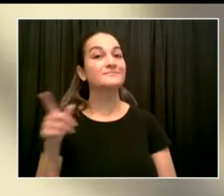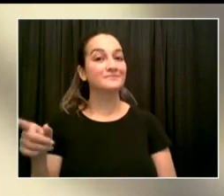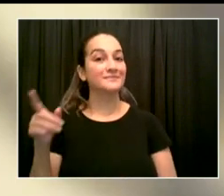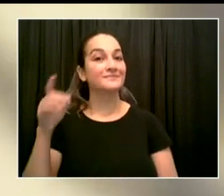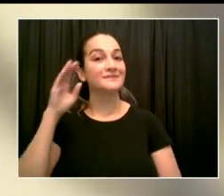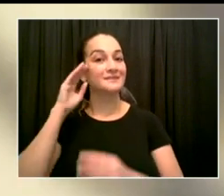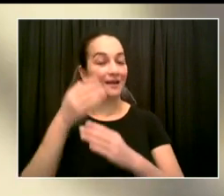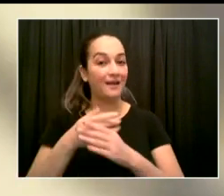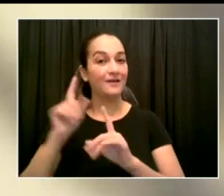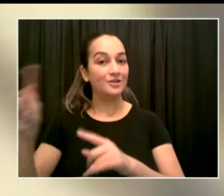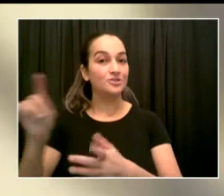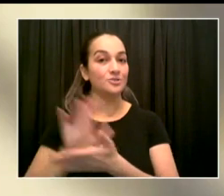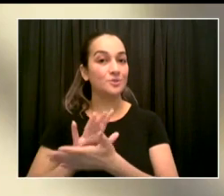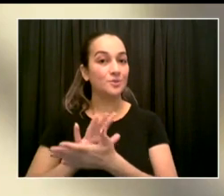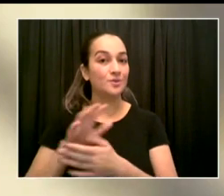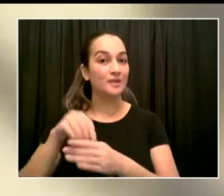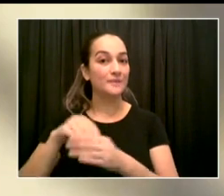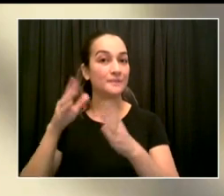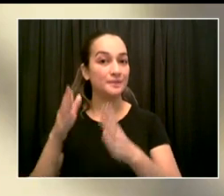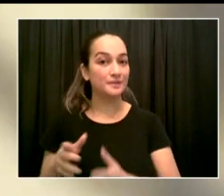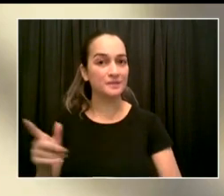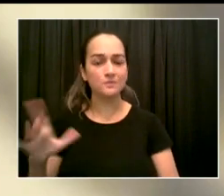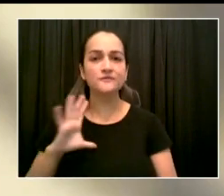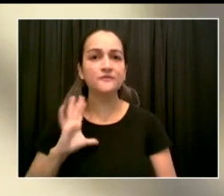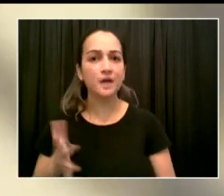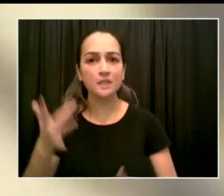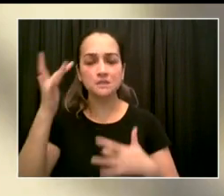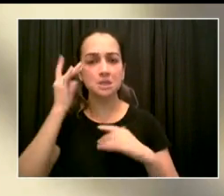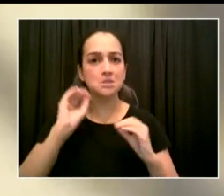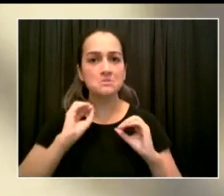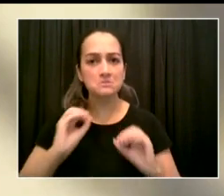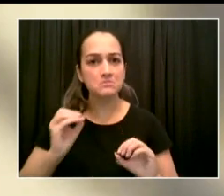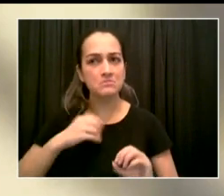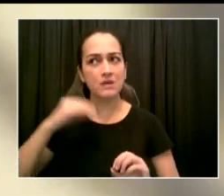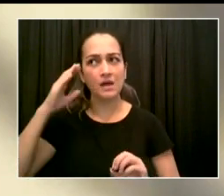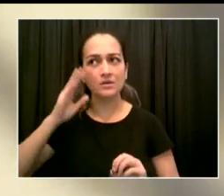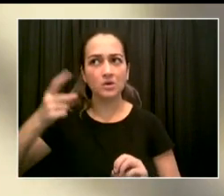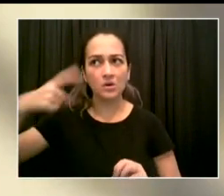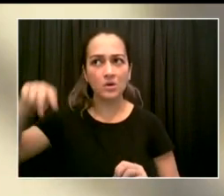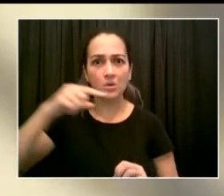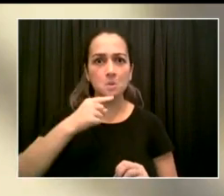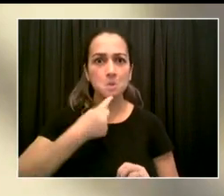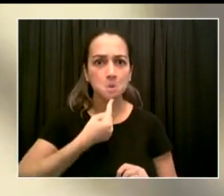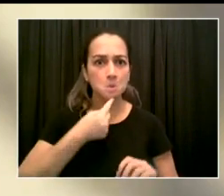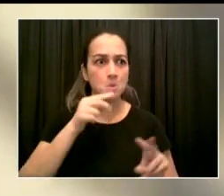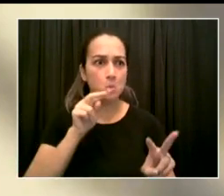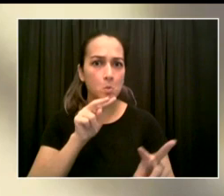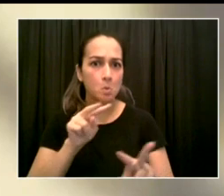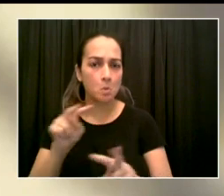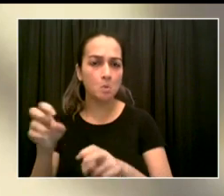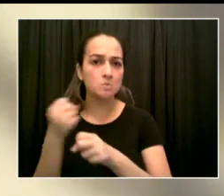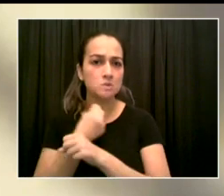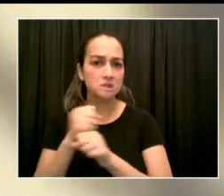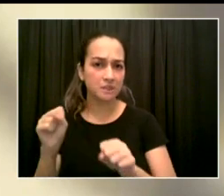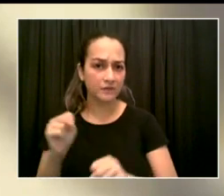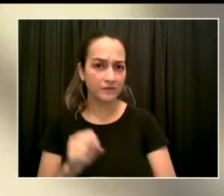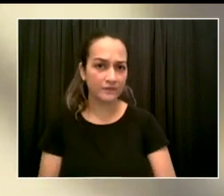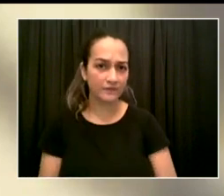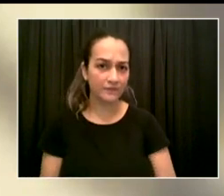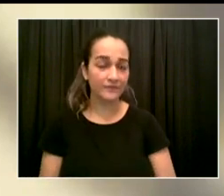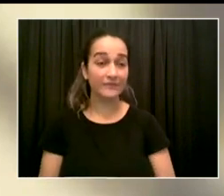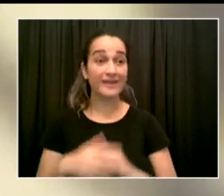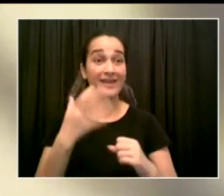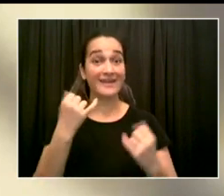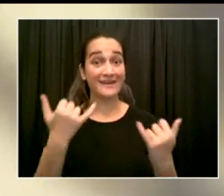ease, and I know that this year will be the same. With the additional information in this guide, parents are being put in the driver's seat